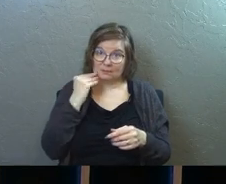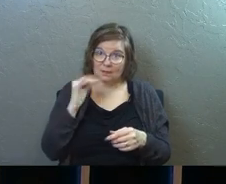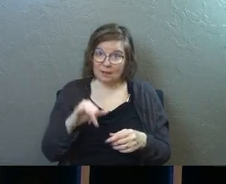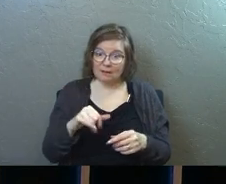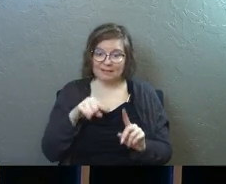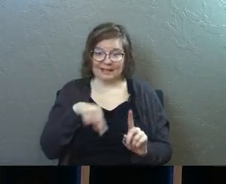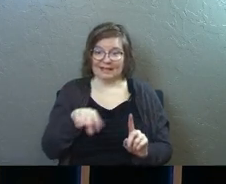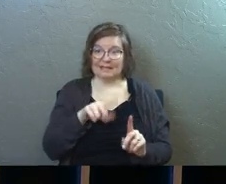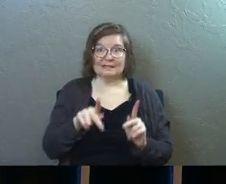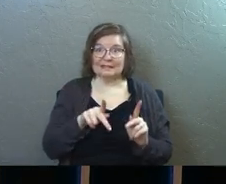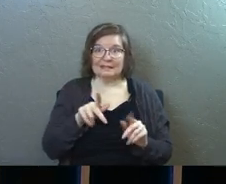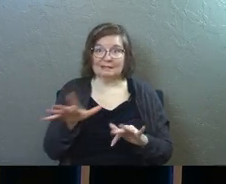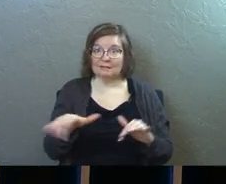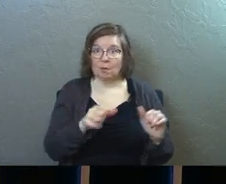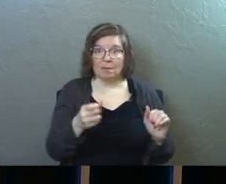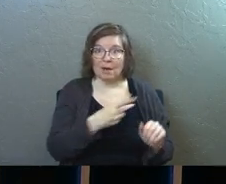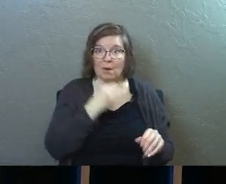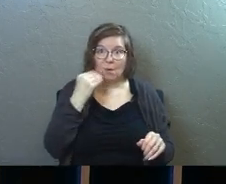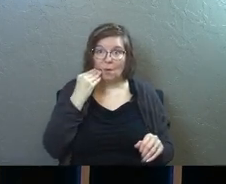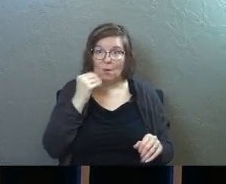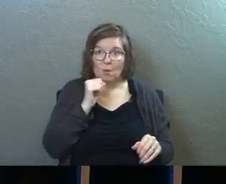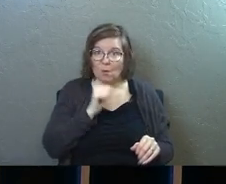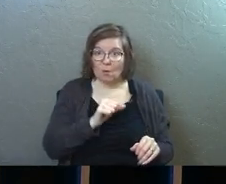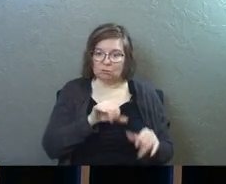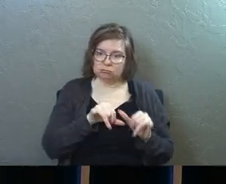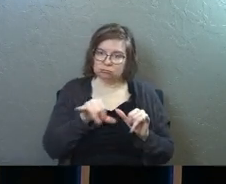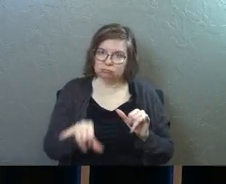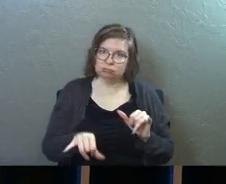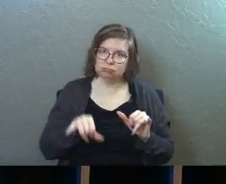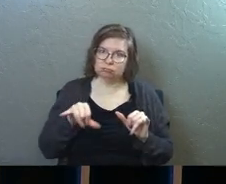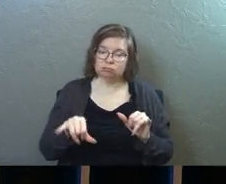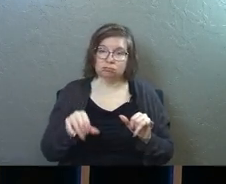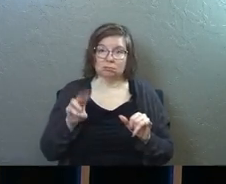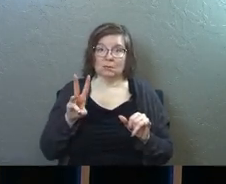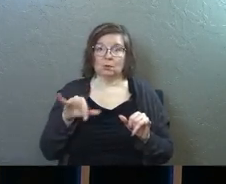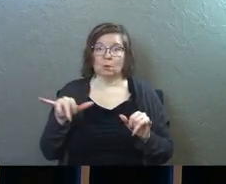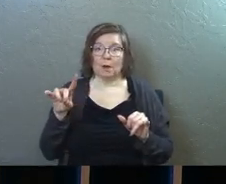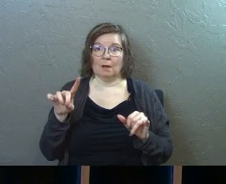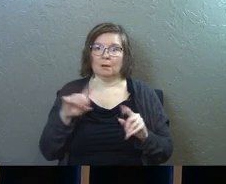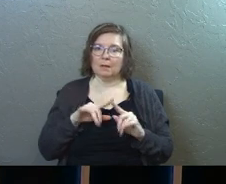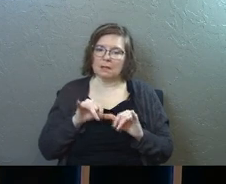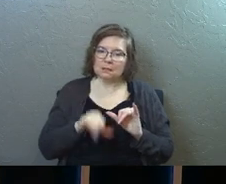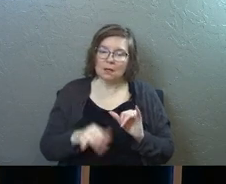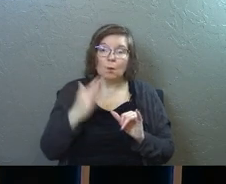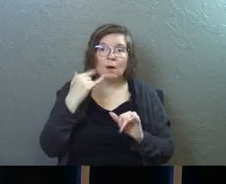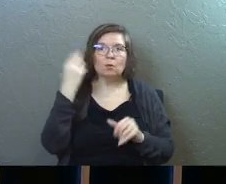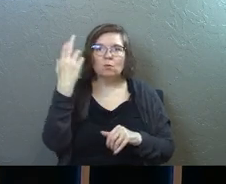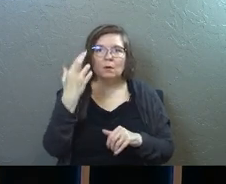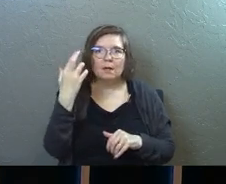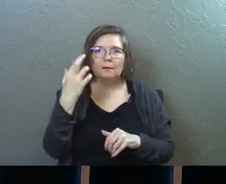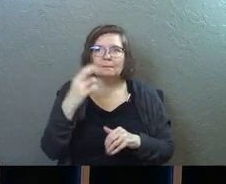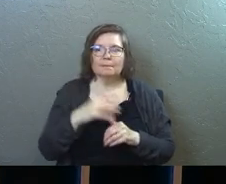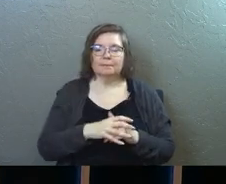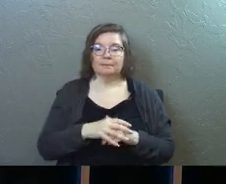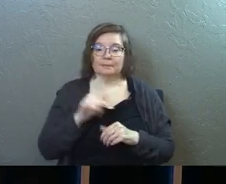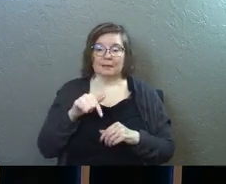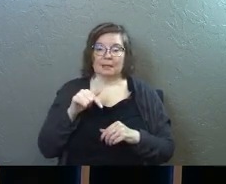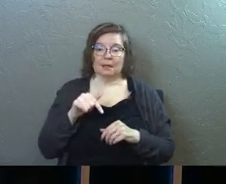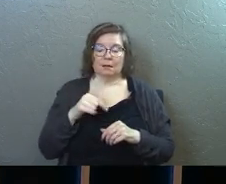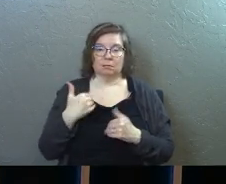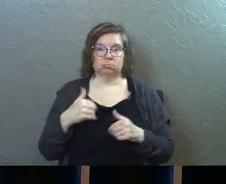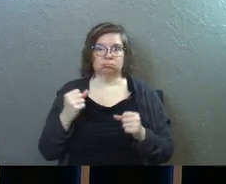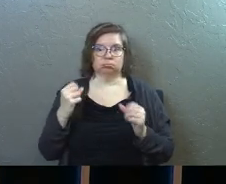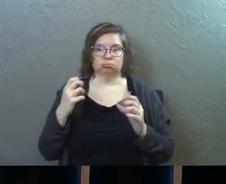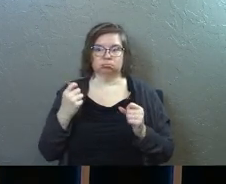These guys didn't go home. It's wild. But they stuck there because they realized this is